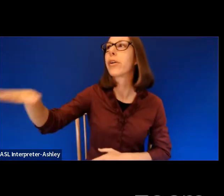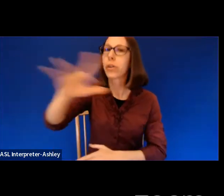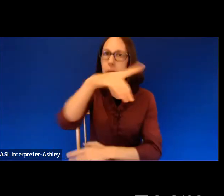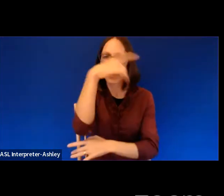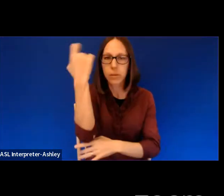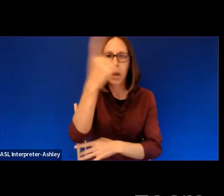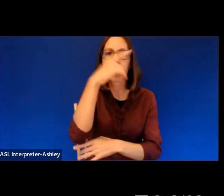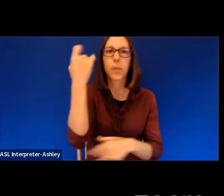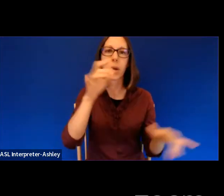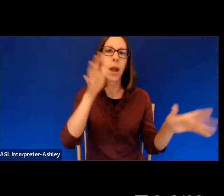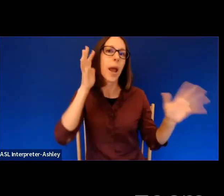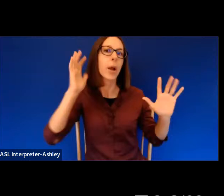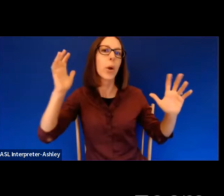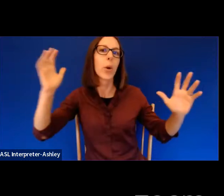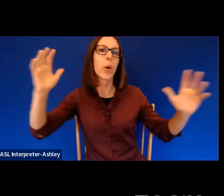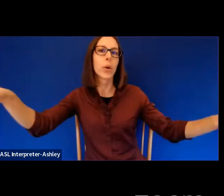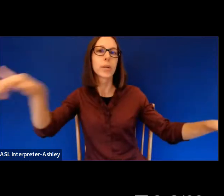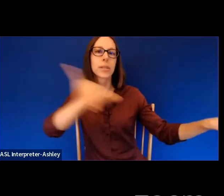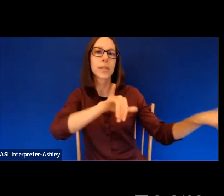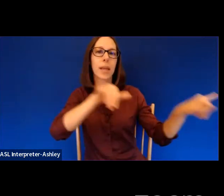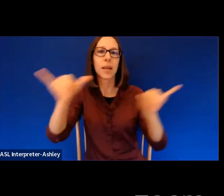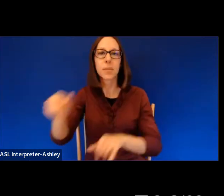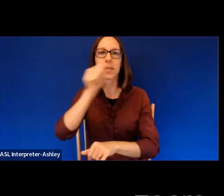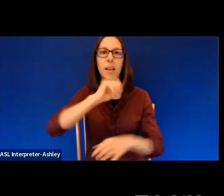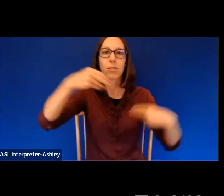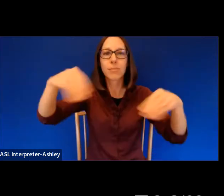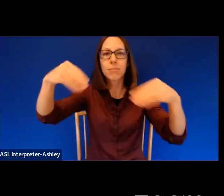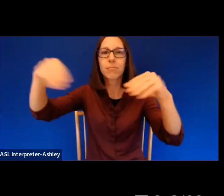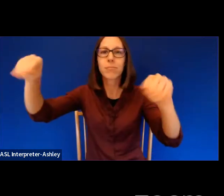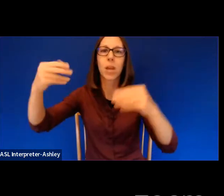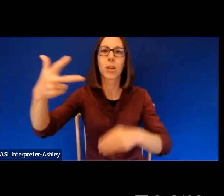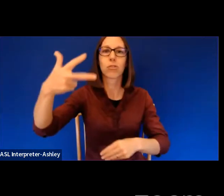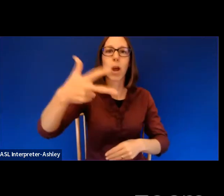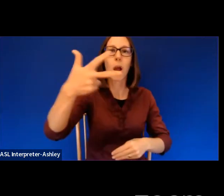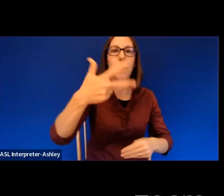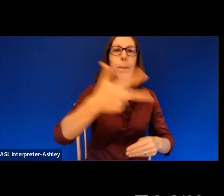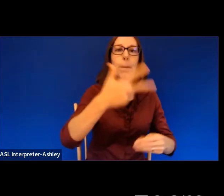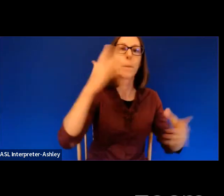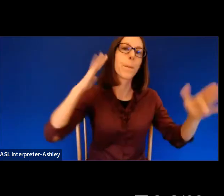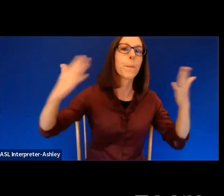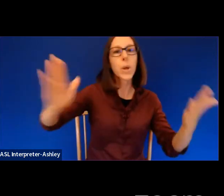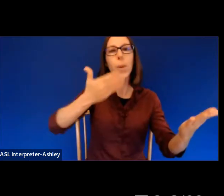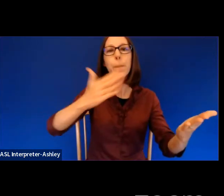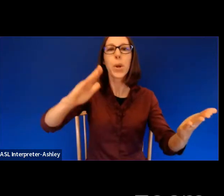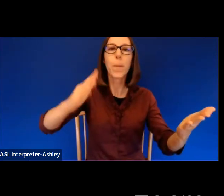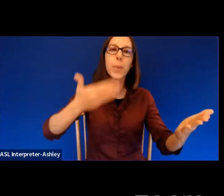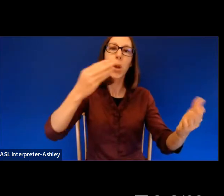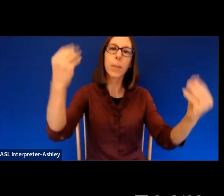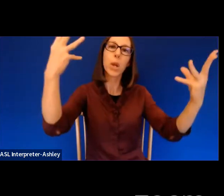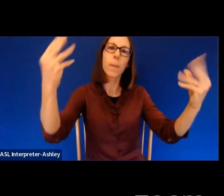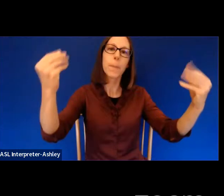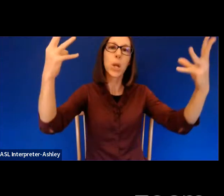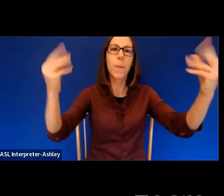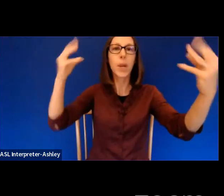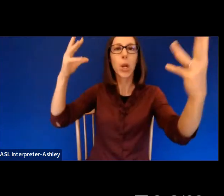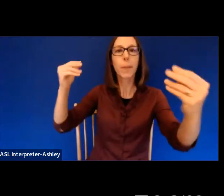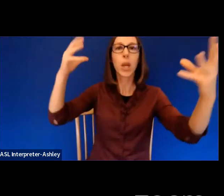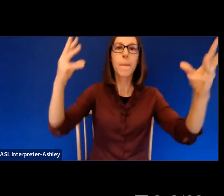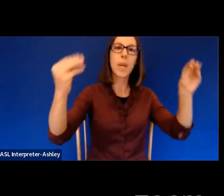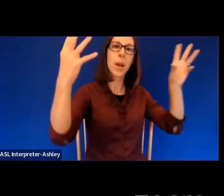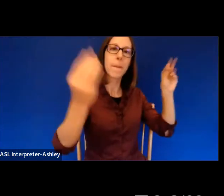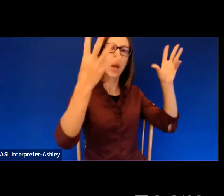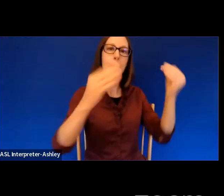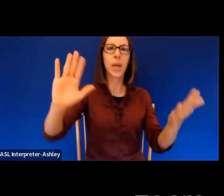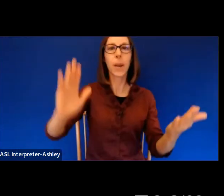ice cream man in his whirring truck. Along the curb his lights flash like an ambulance playing the